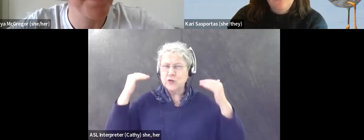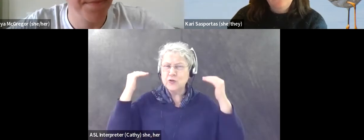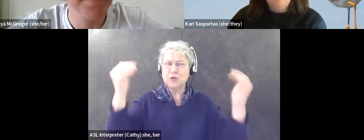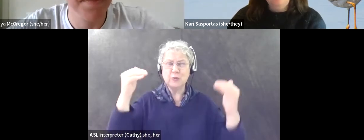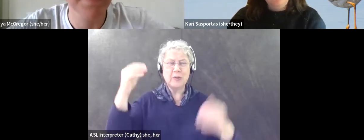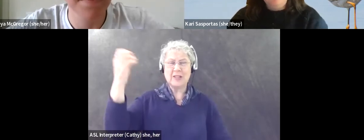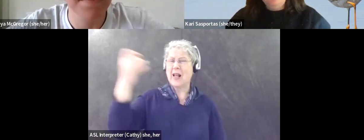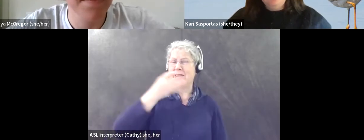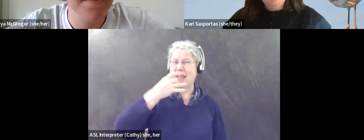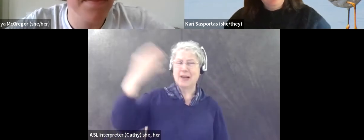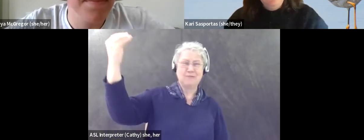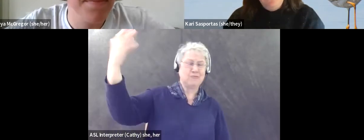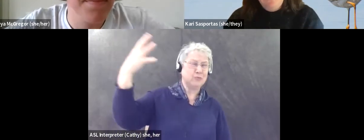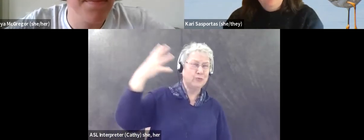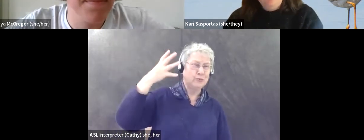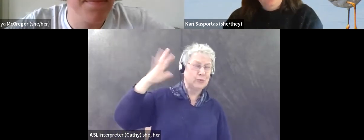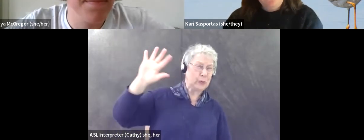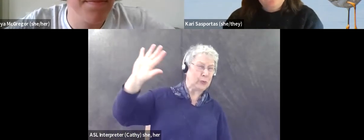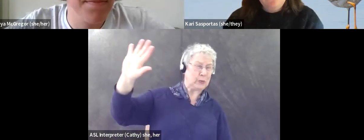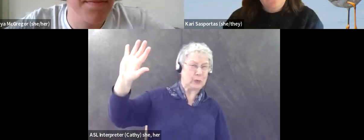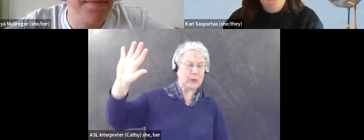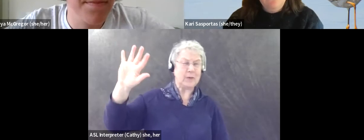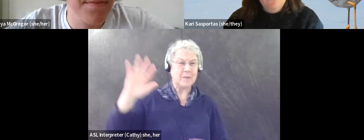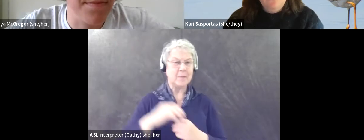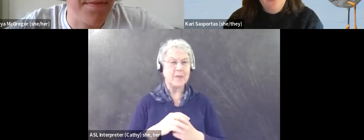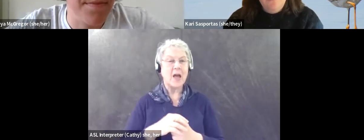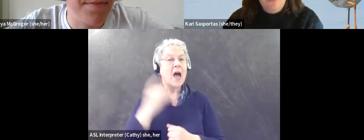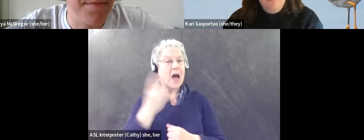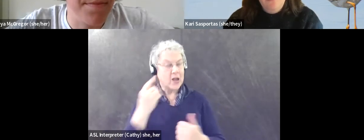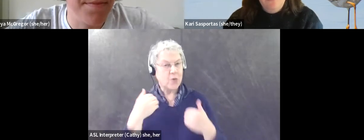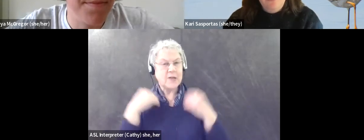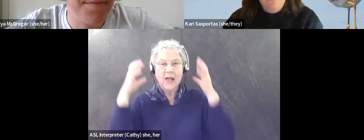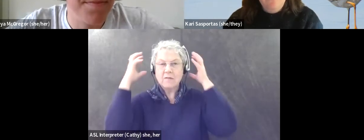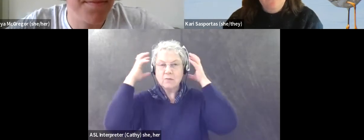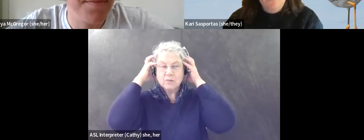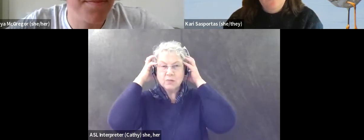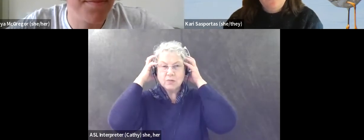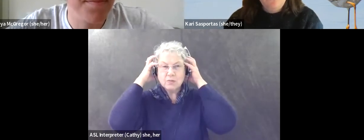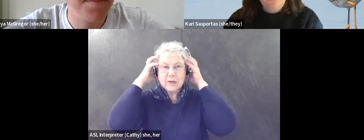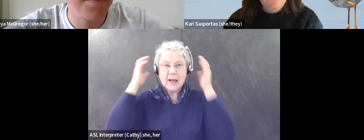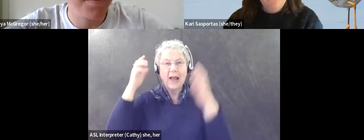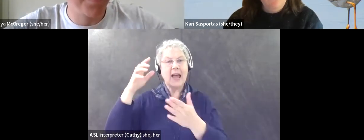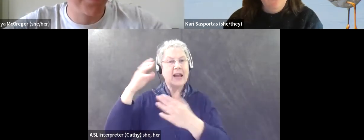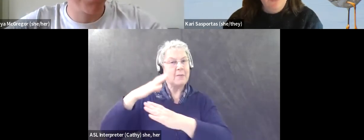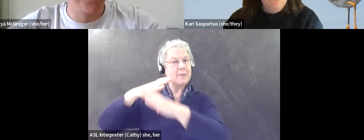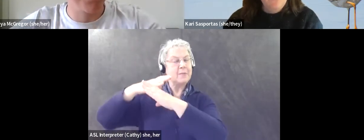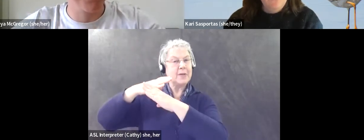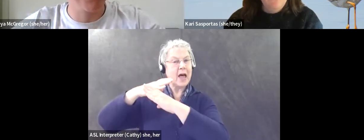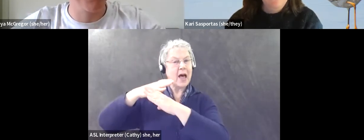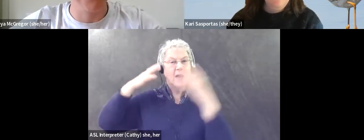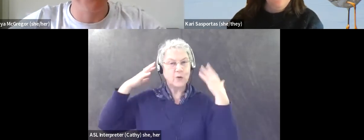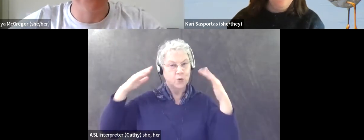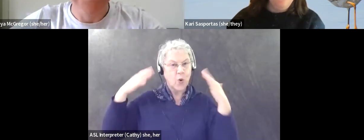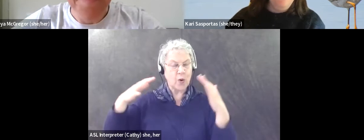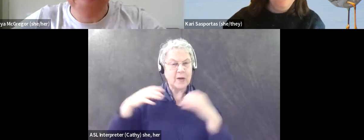me. I always have noise canceling headphones with me, and pretty much wear them anytime I'm not burning.